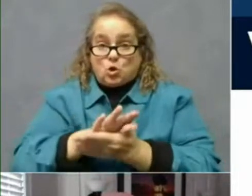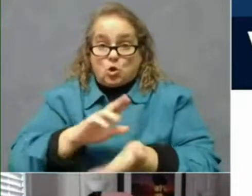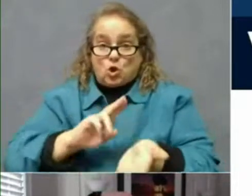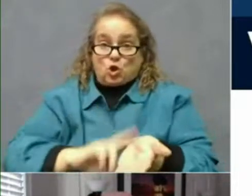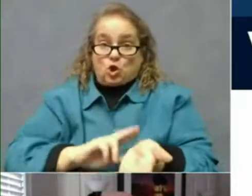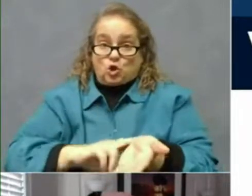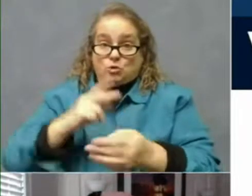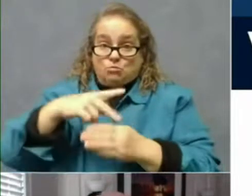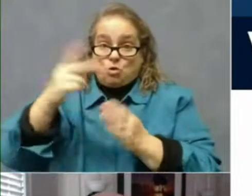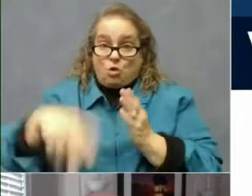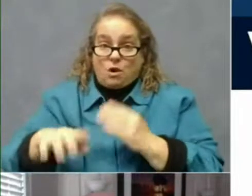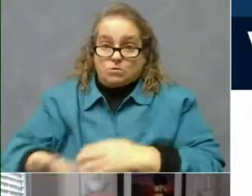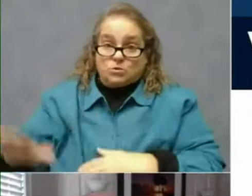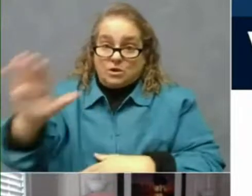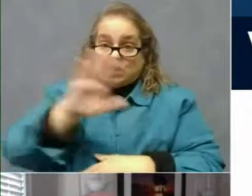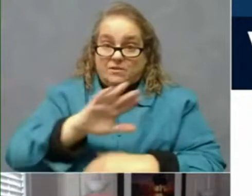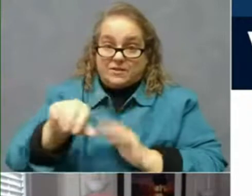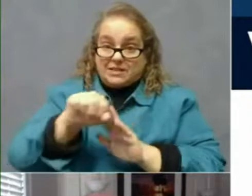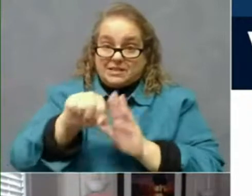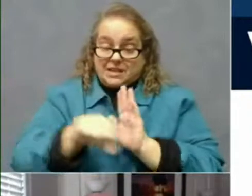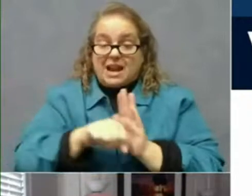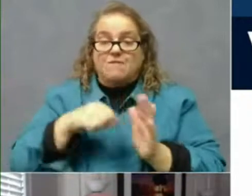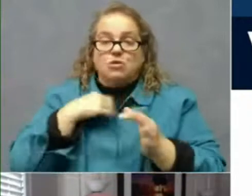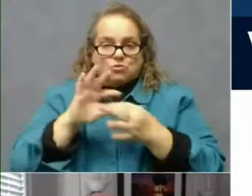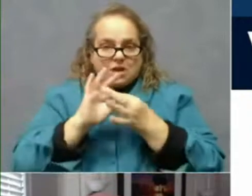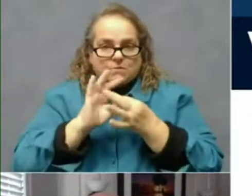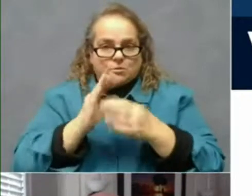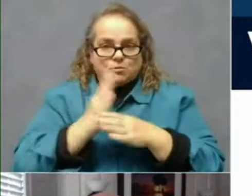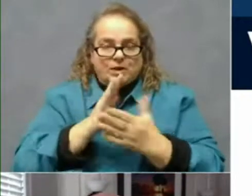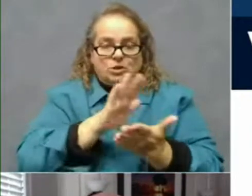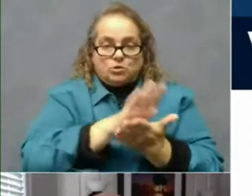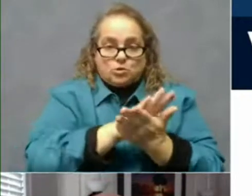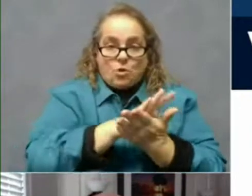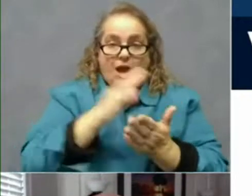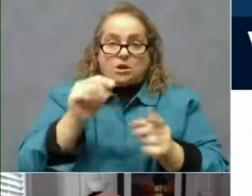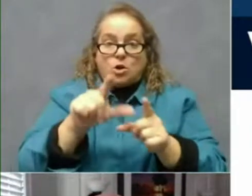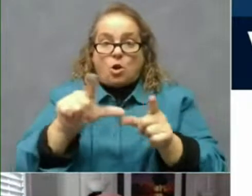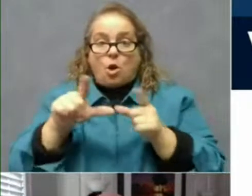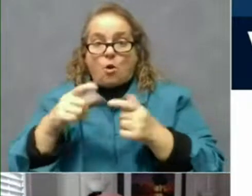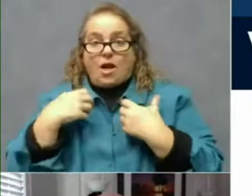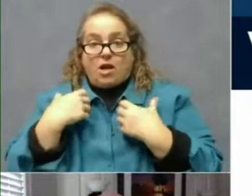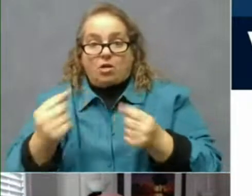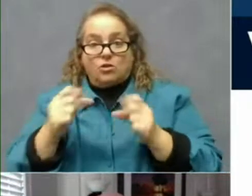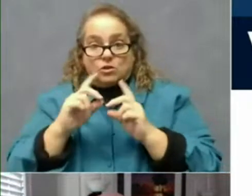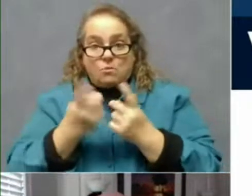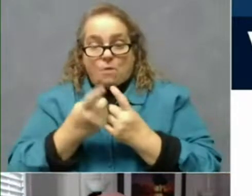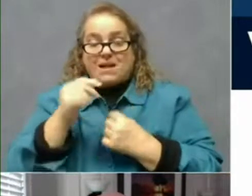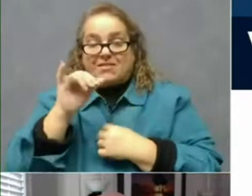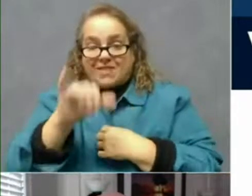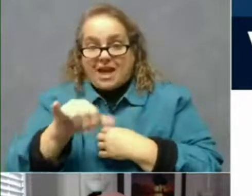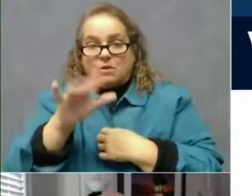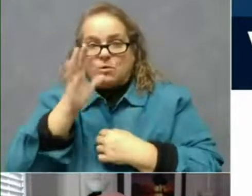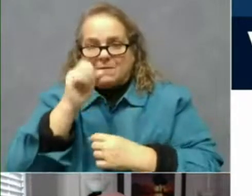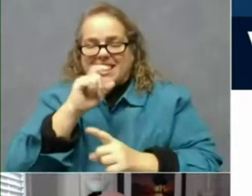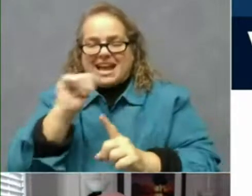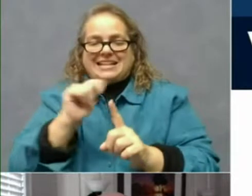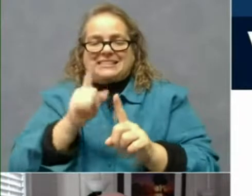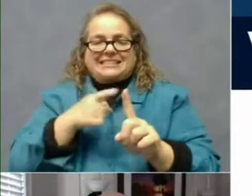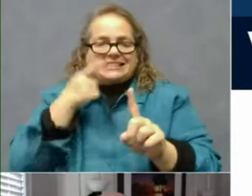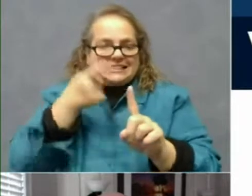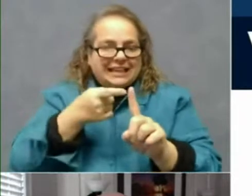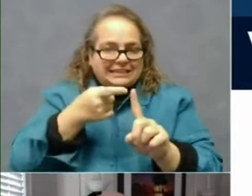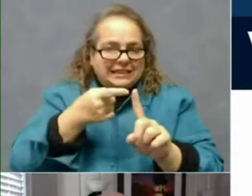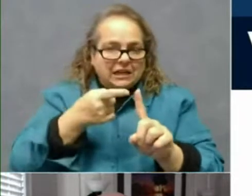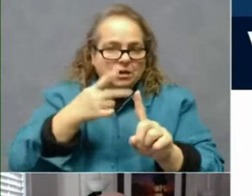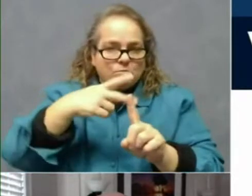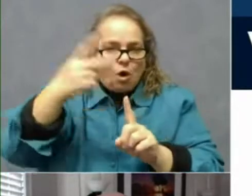there are relationships between schools and their local health departments, this is going to be a designated program. So folks, if